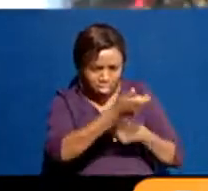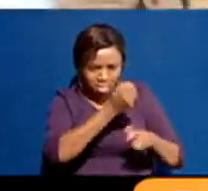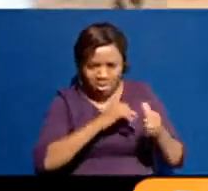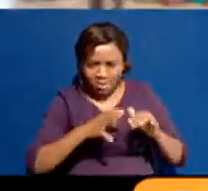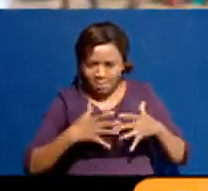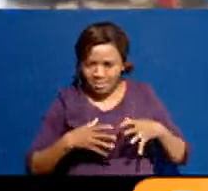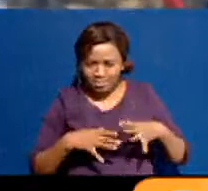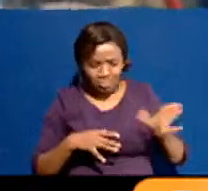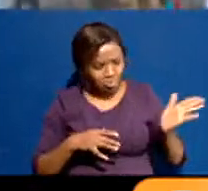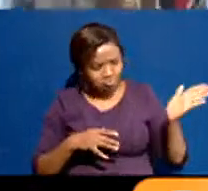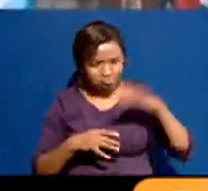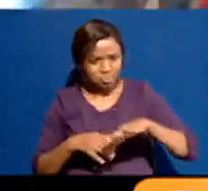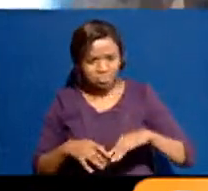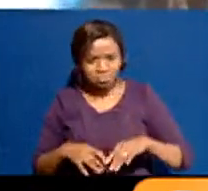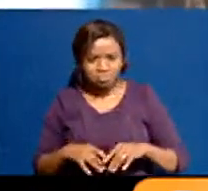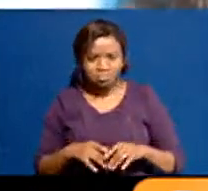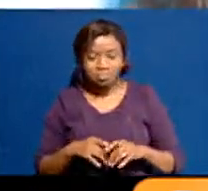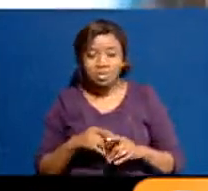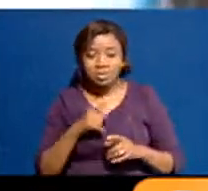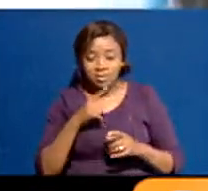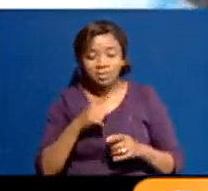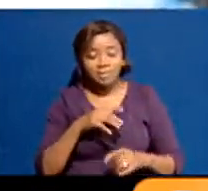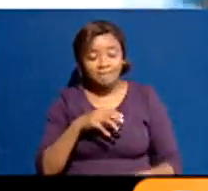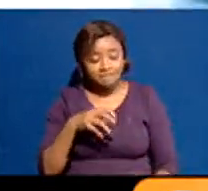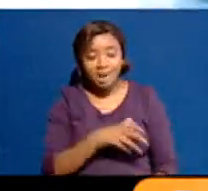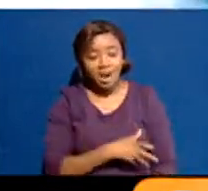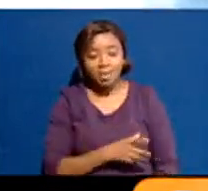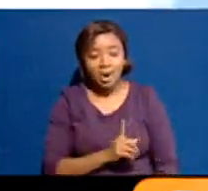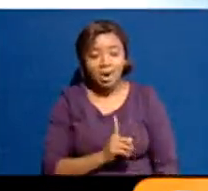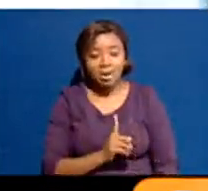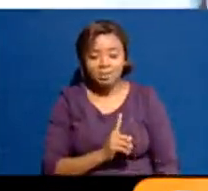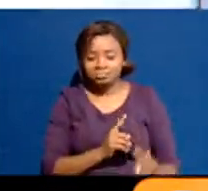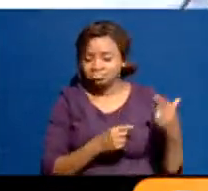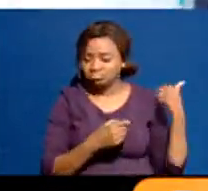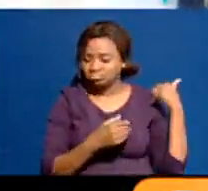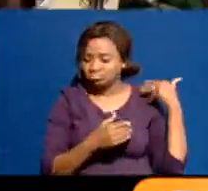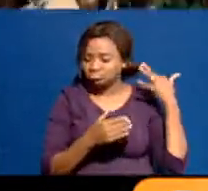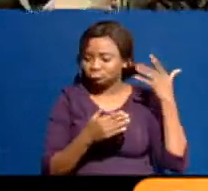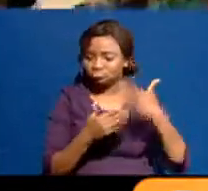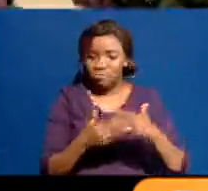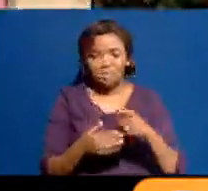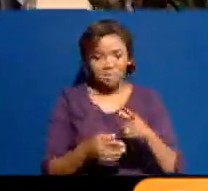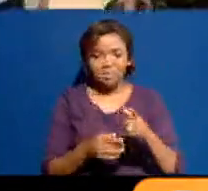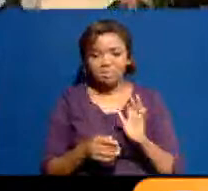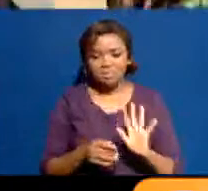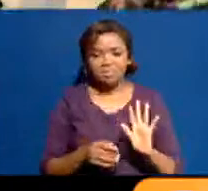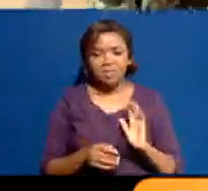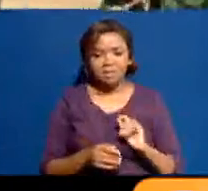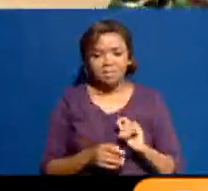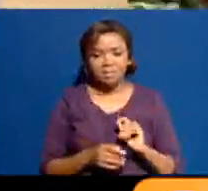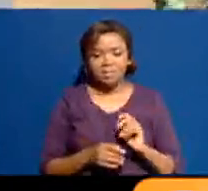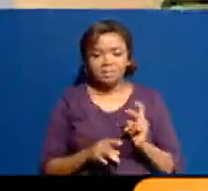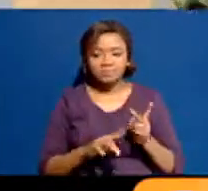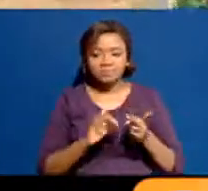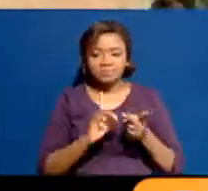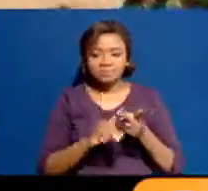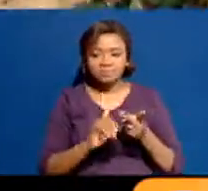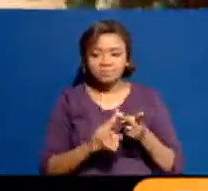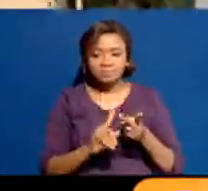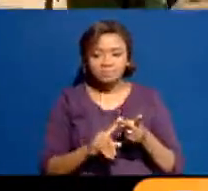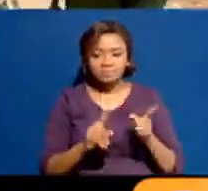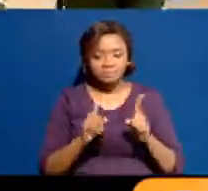one of his singular strengths and has been all through. Raila Odinga also, remember, has been a key,